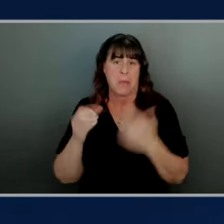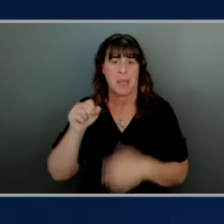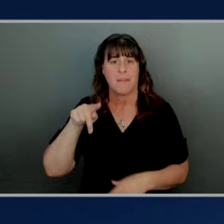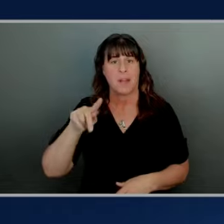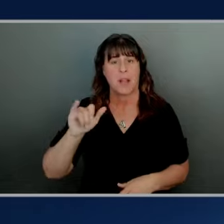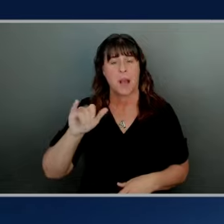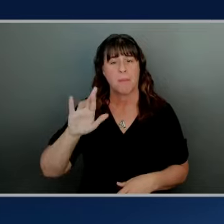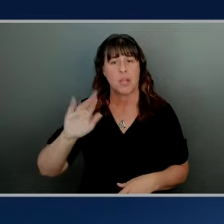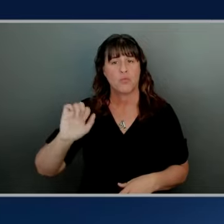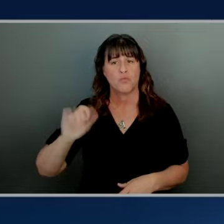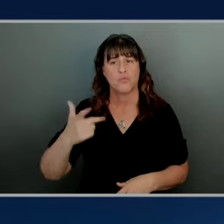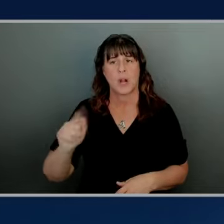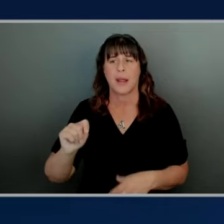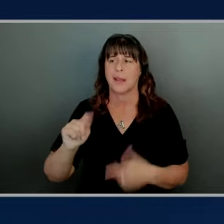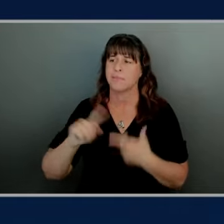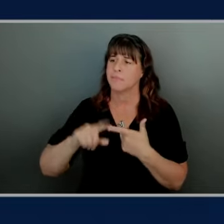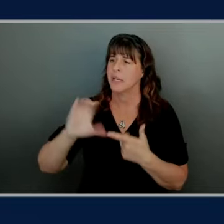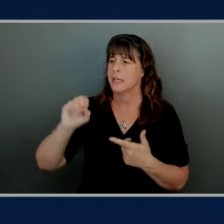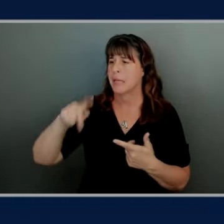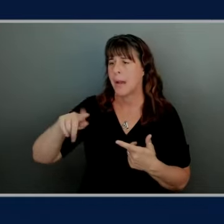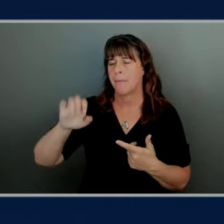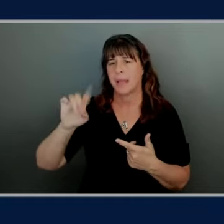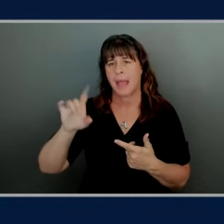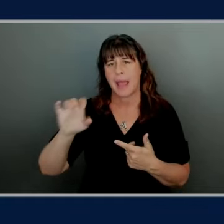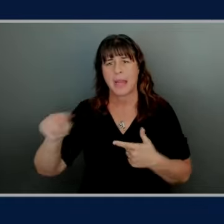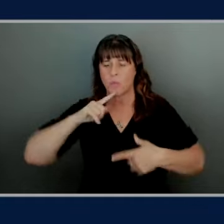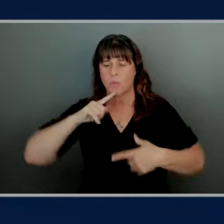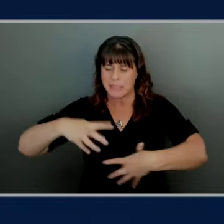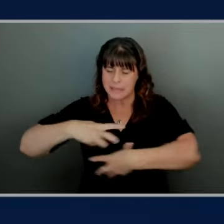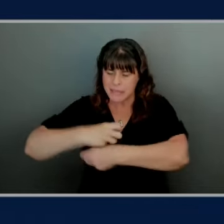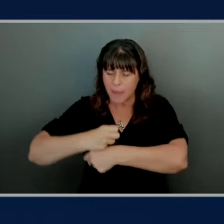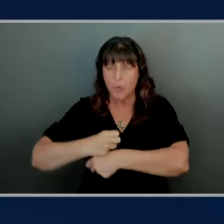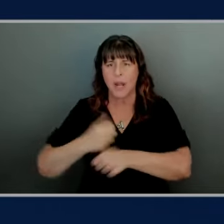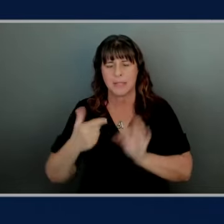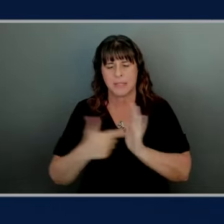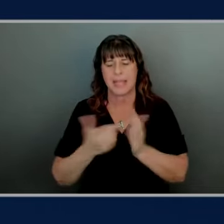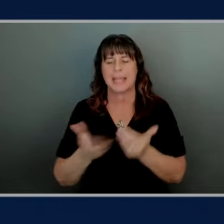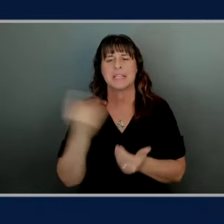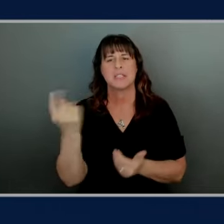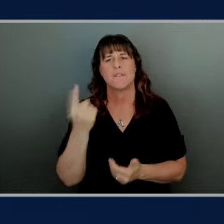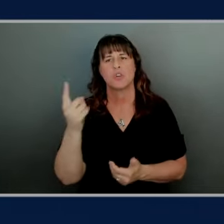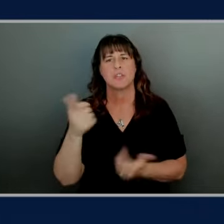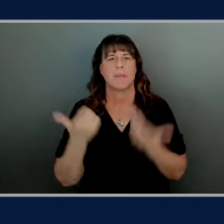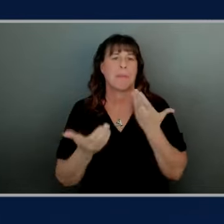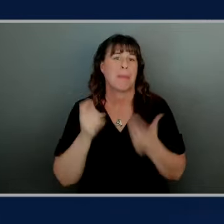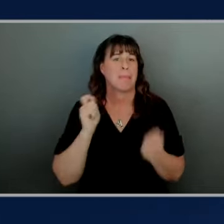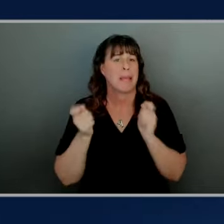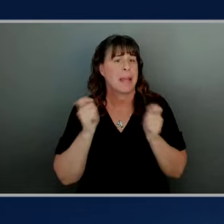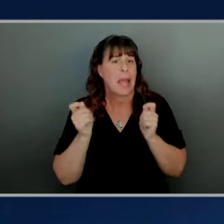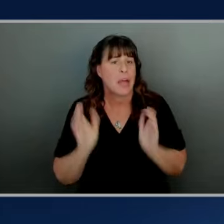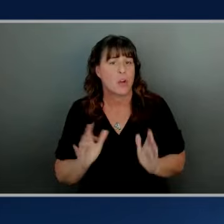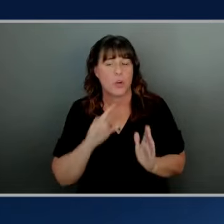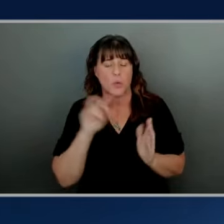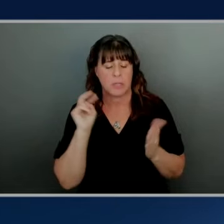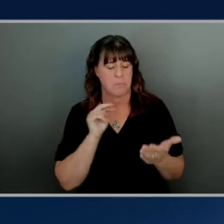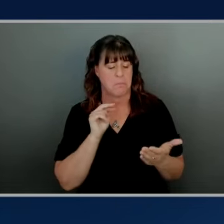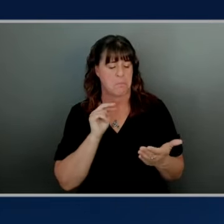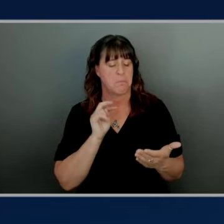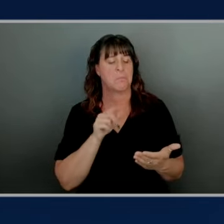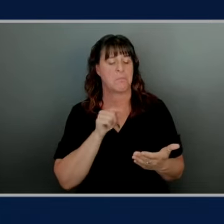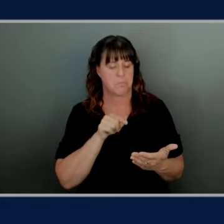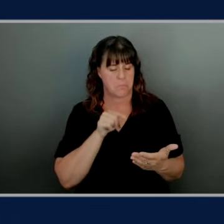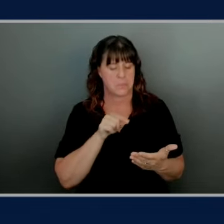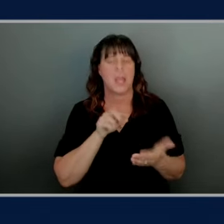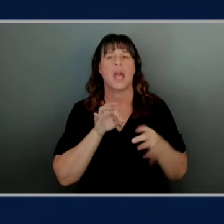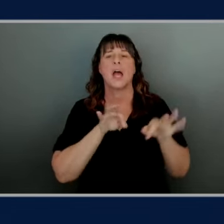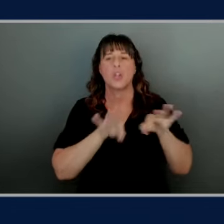copywriting copy editing and and summarizing it into a way where it's very easy for someone like an editor to be able to say hey here's a description